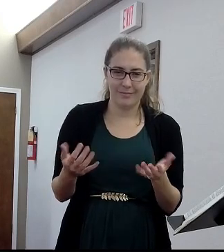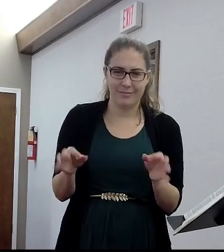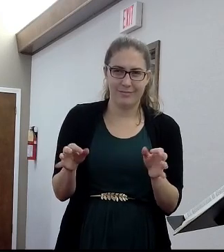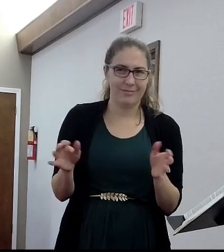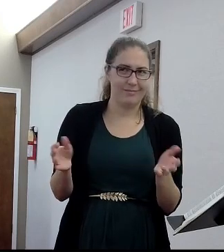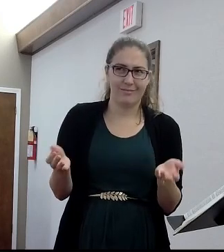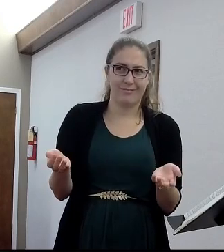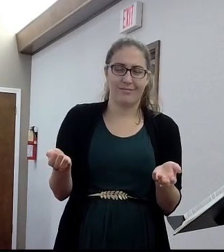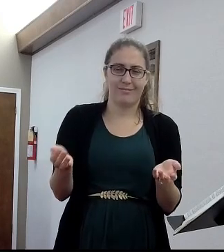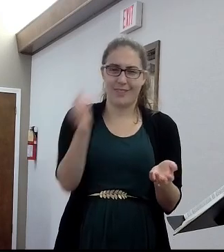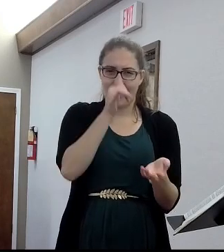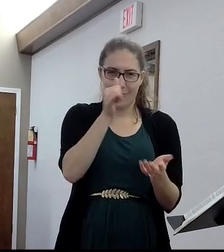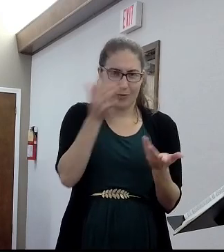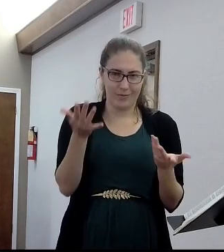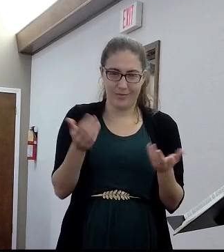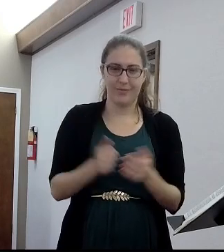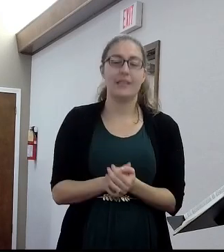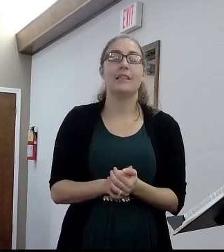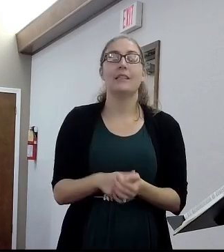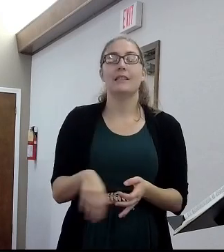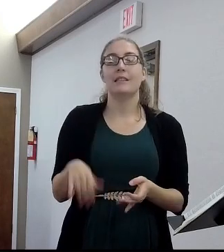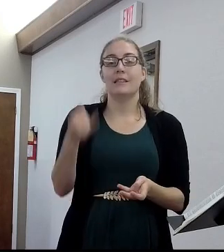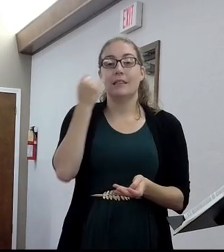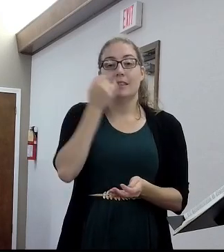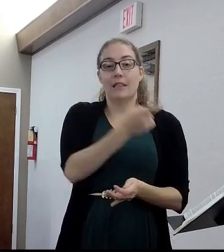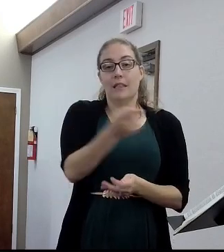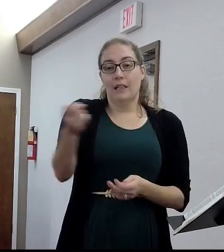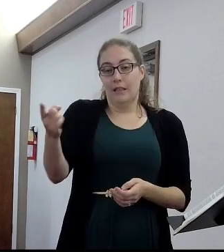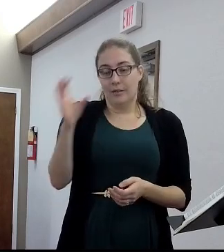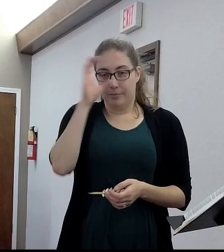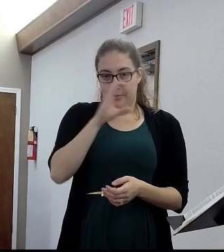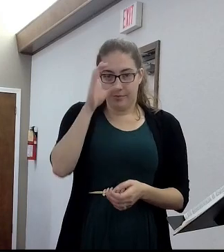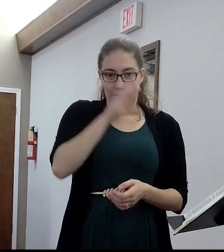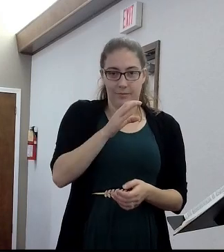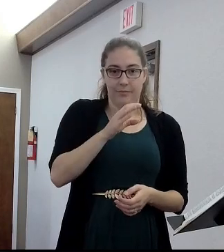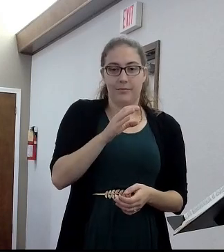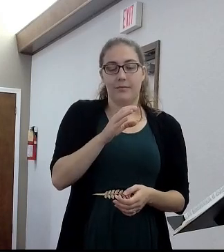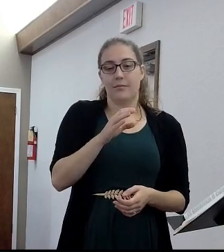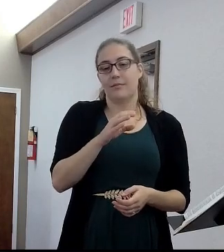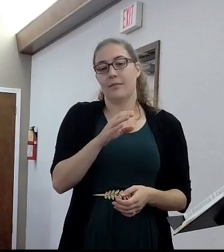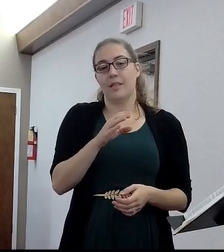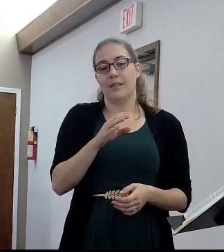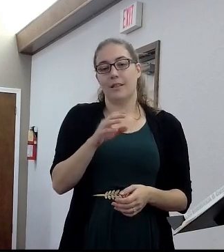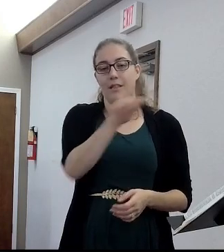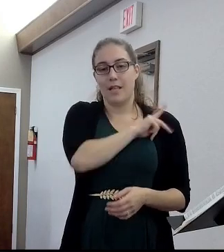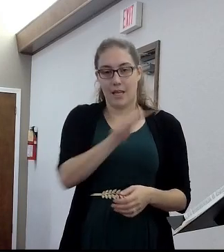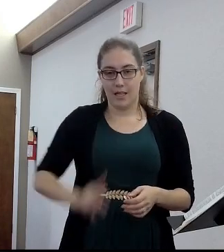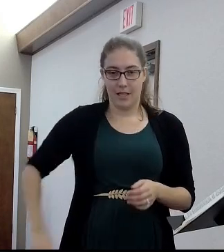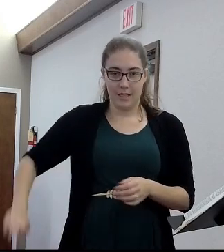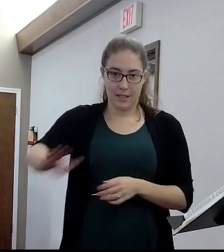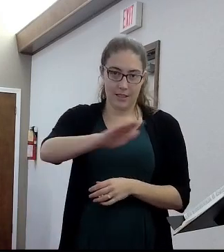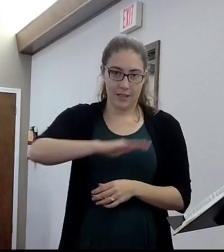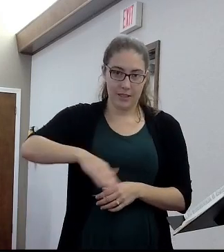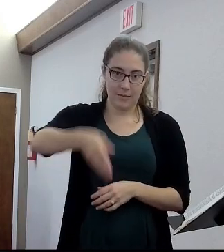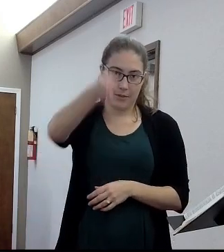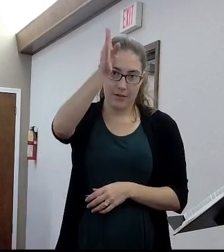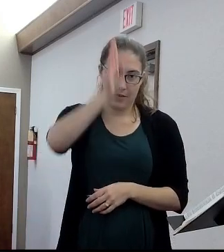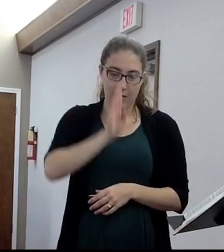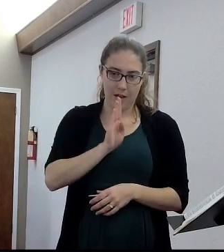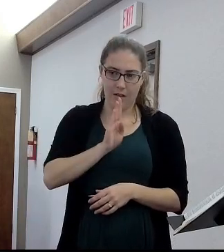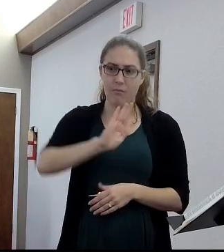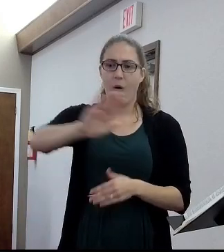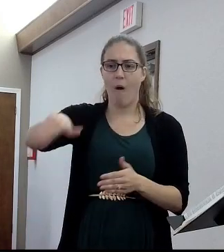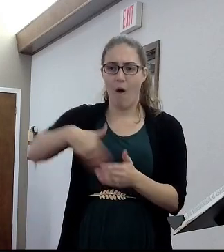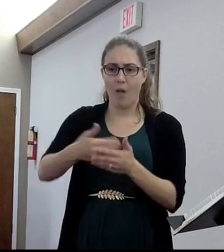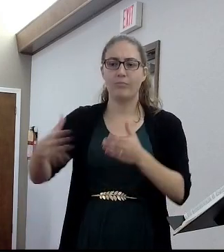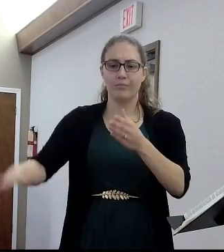He says, listen, if you seek the kingdom of God, all these things shall be added unto you. This is a biblical principle that we see carried out. He said,